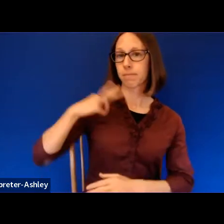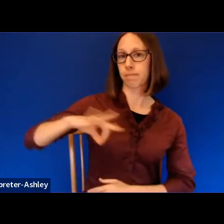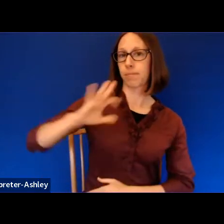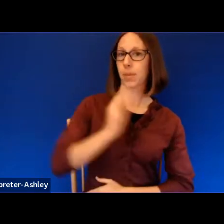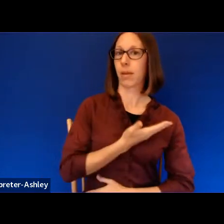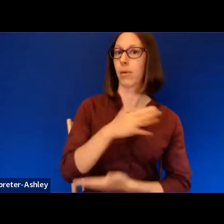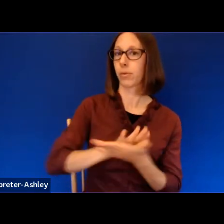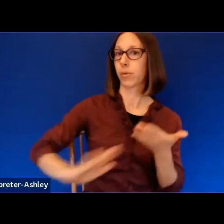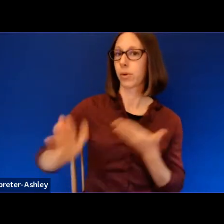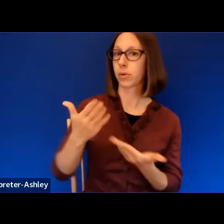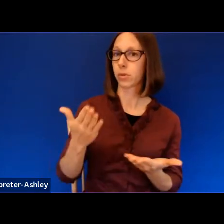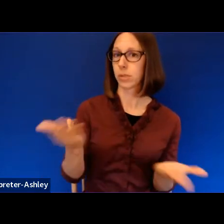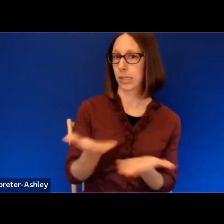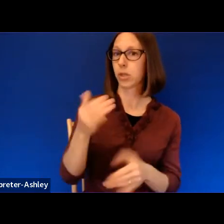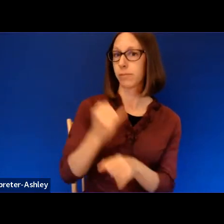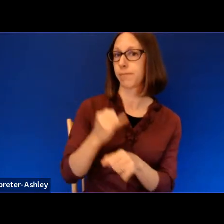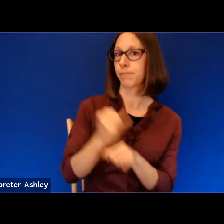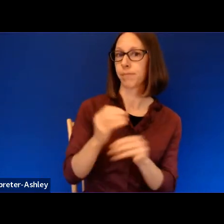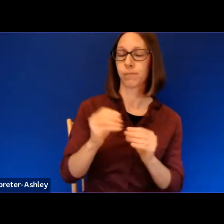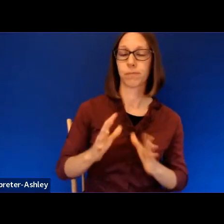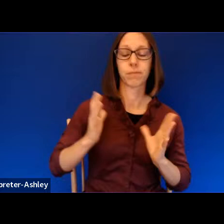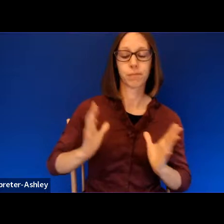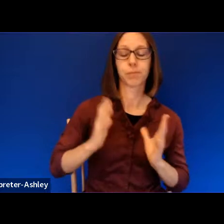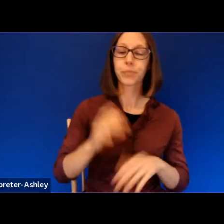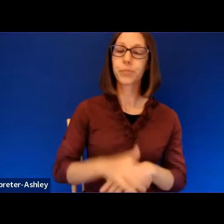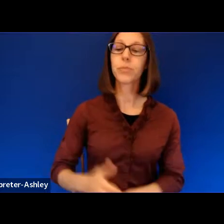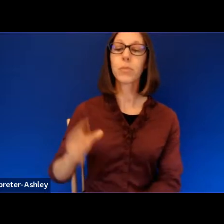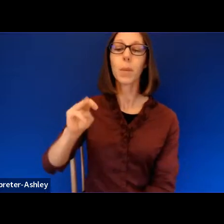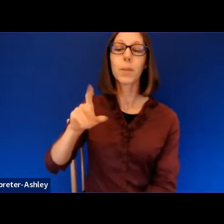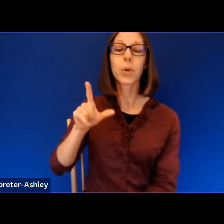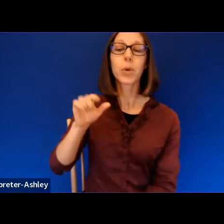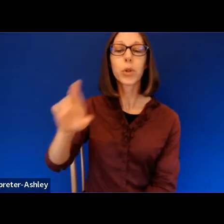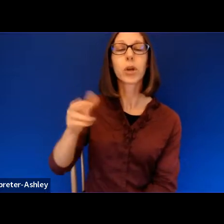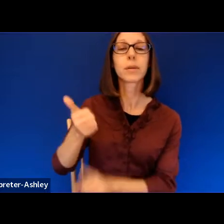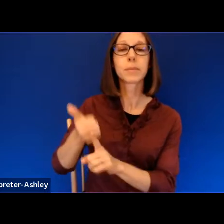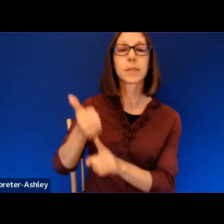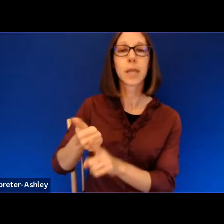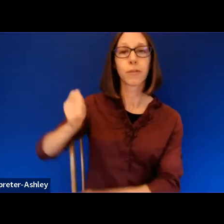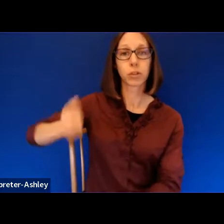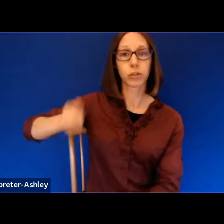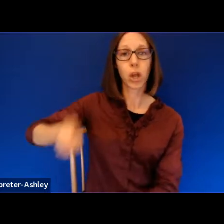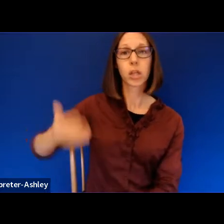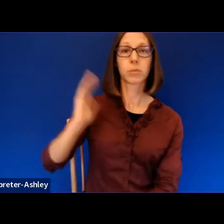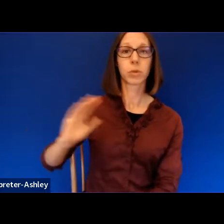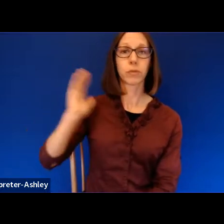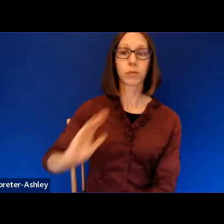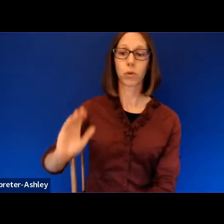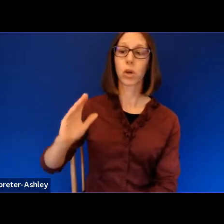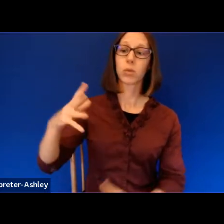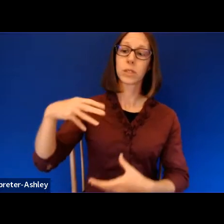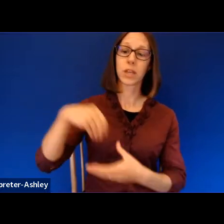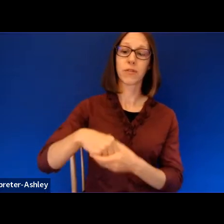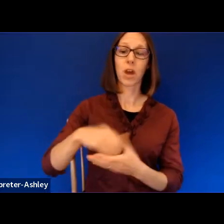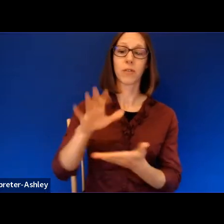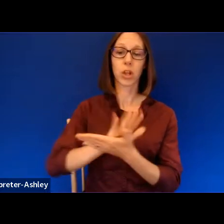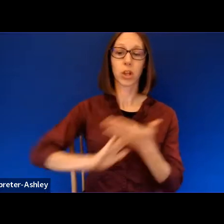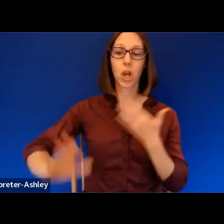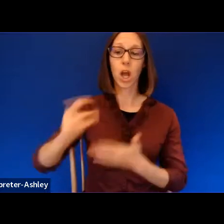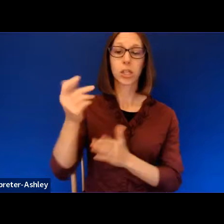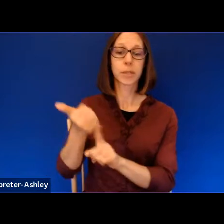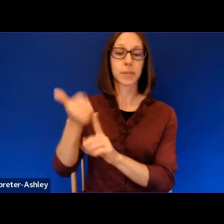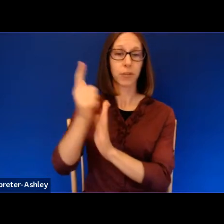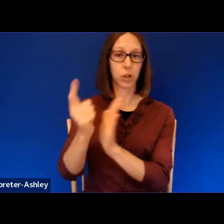Judge Mueller was formerly the college's attorney, and both he and his father served on the Board of Trustees at F&M.